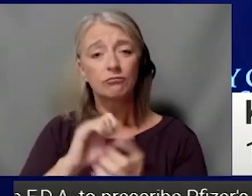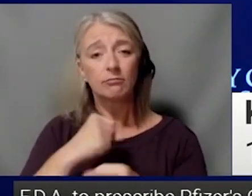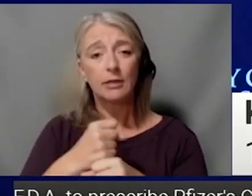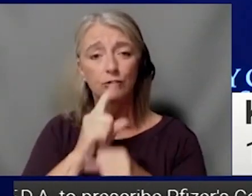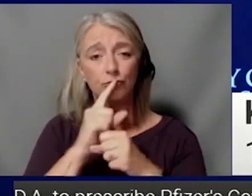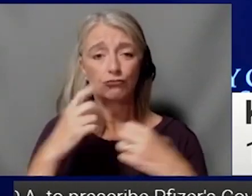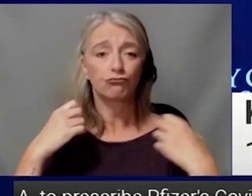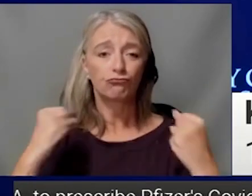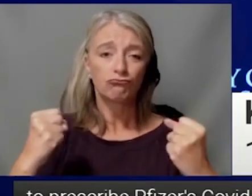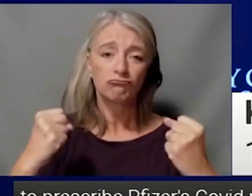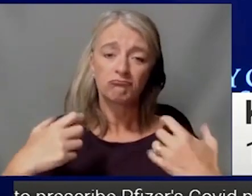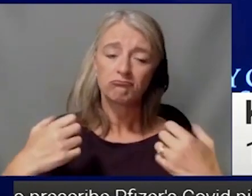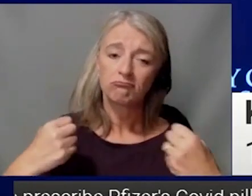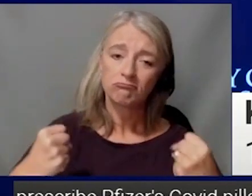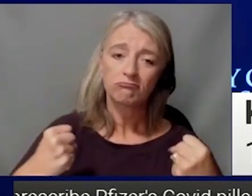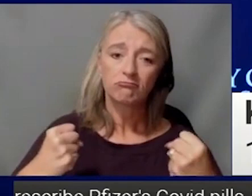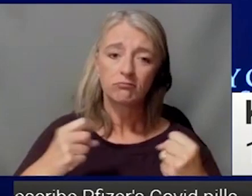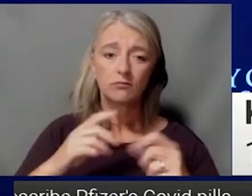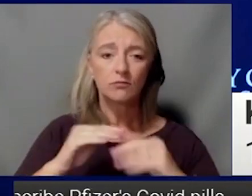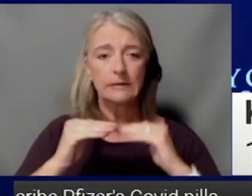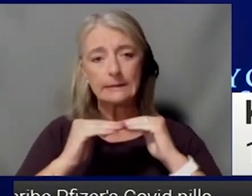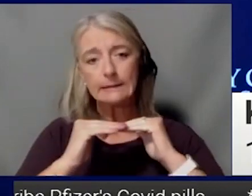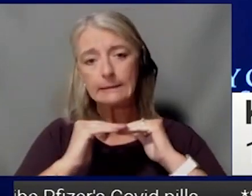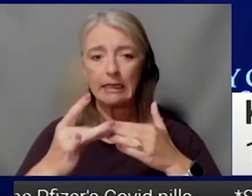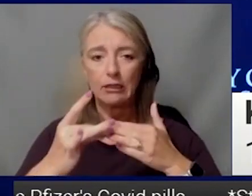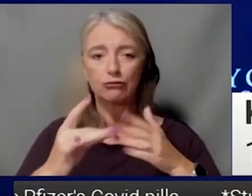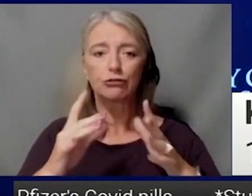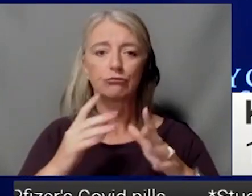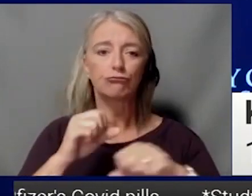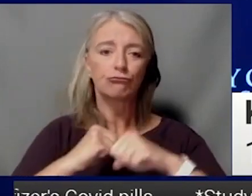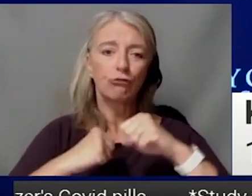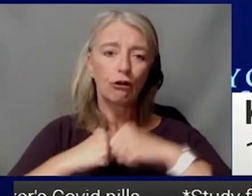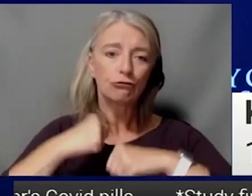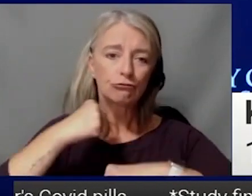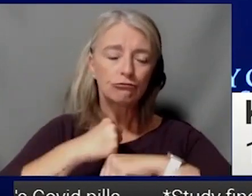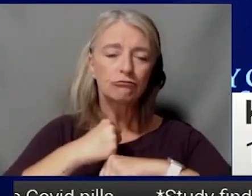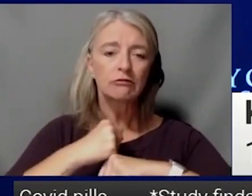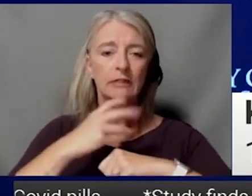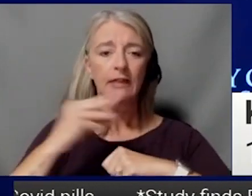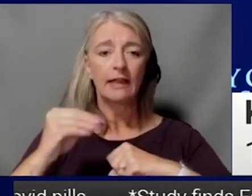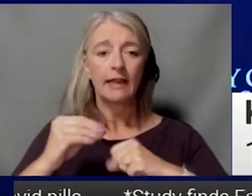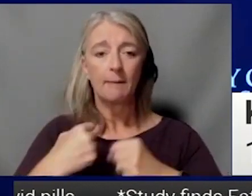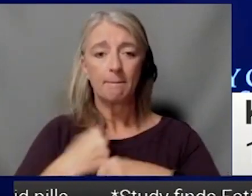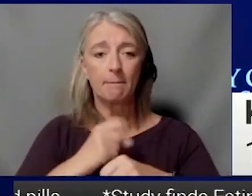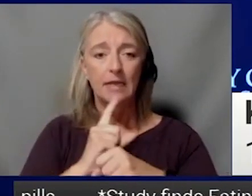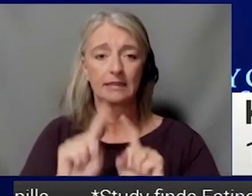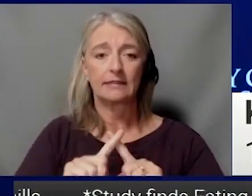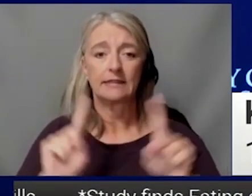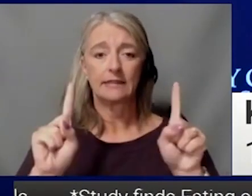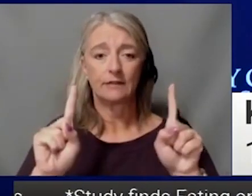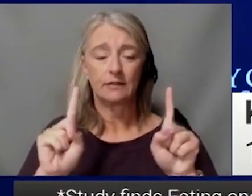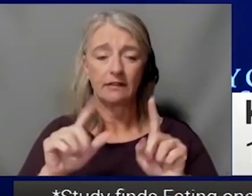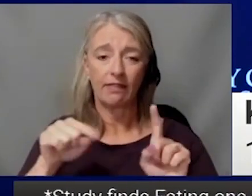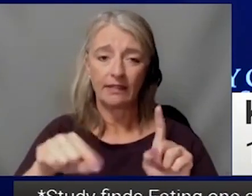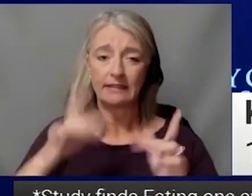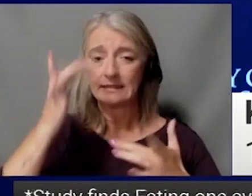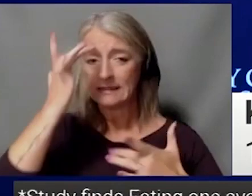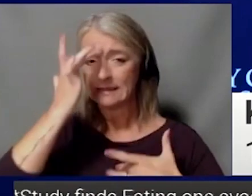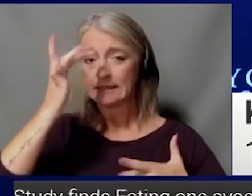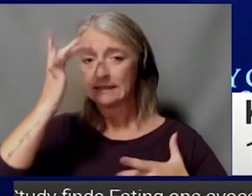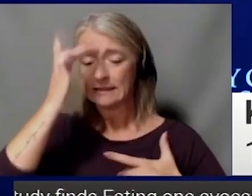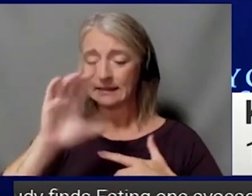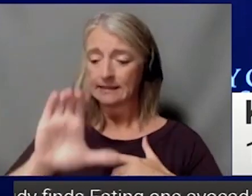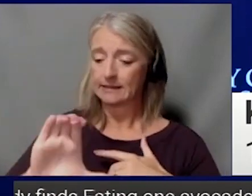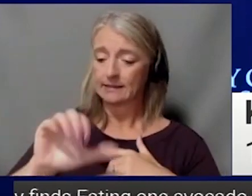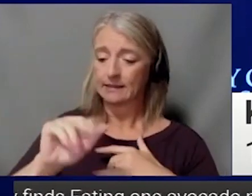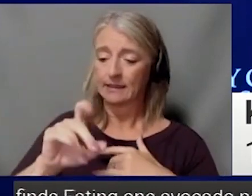leadership structure and are making a difference against this disease. And then they'll entertain